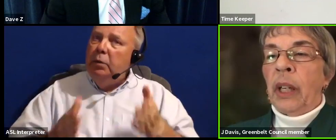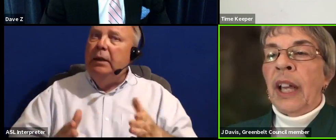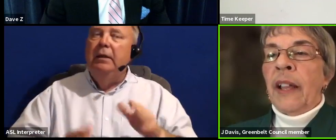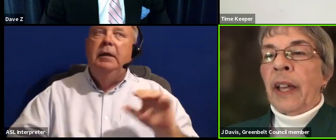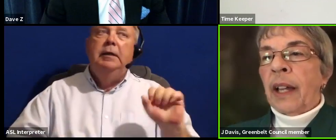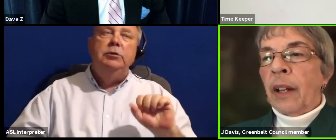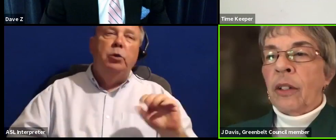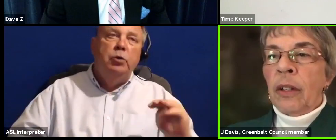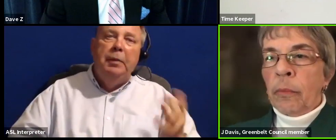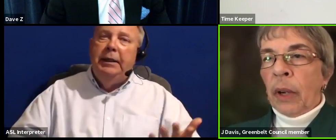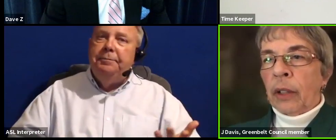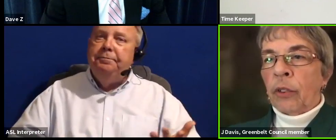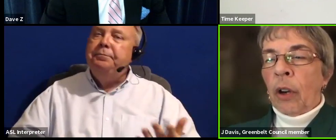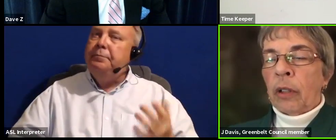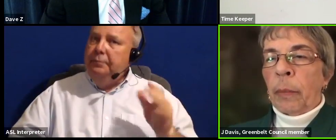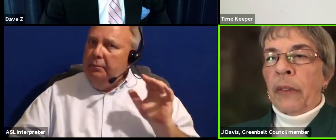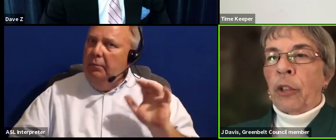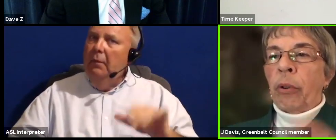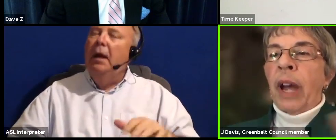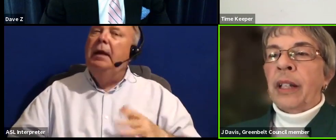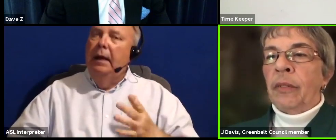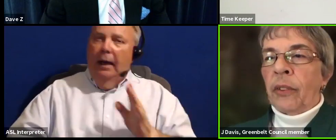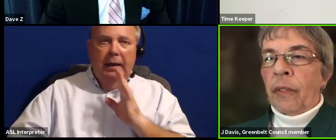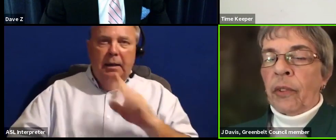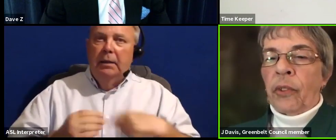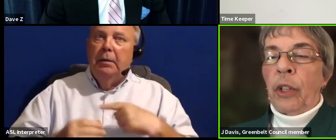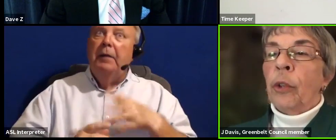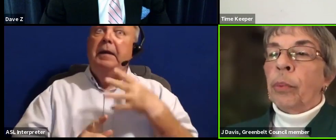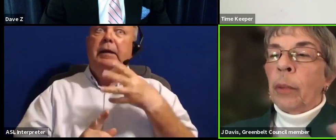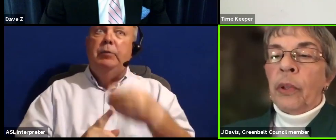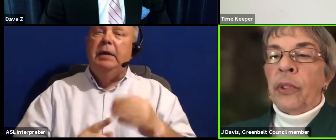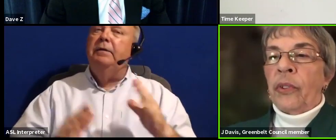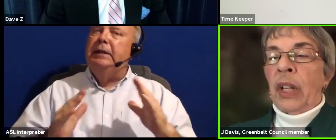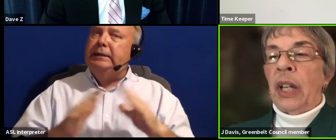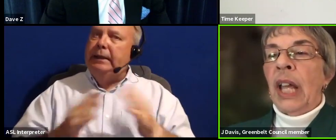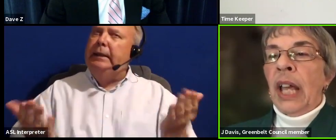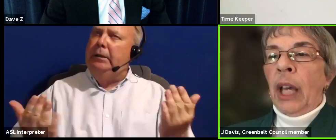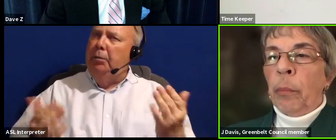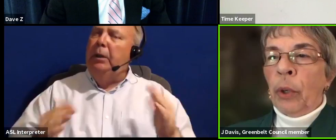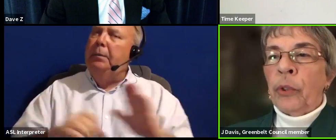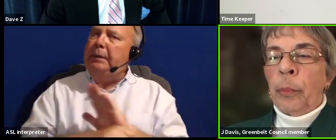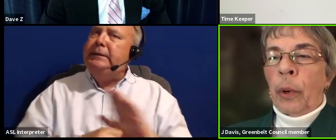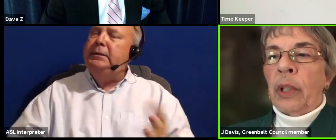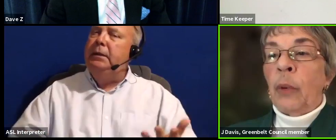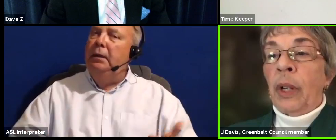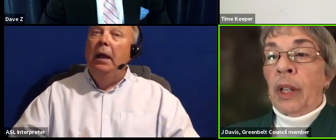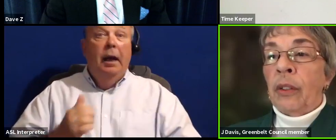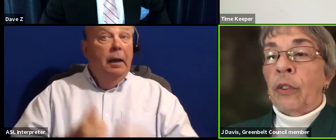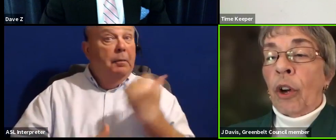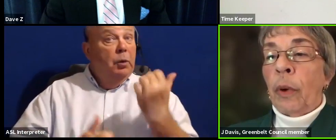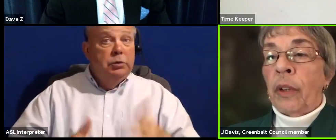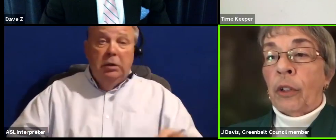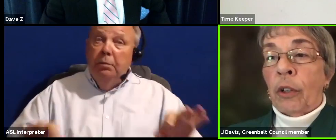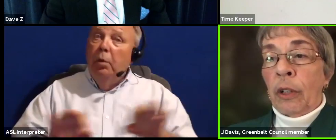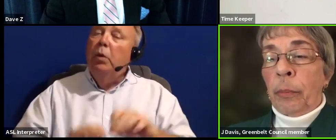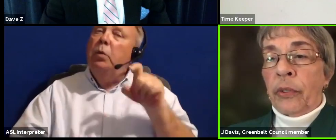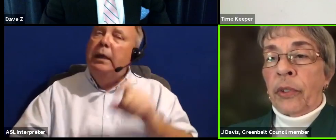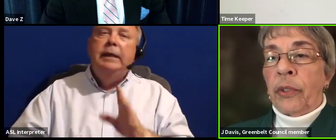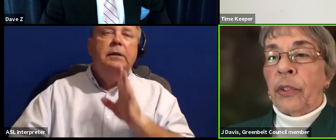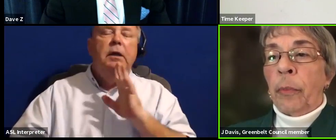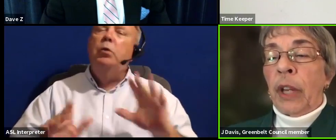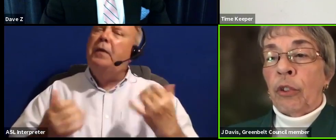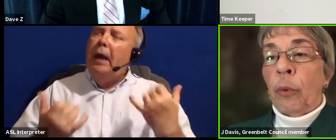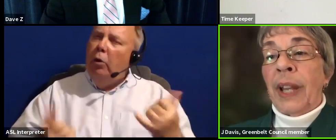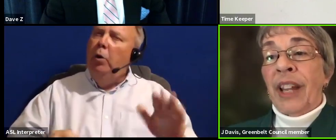media that kind of talked about the attractiveness of the city to bring business in. And most importantly, we need to talk with our current